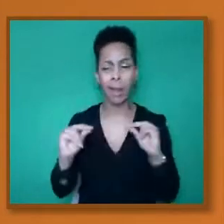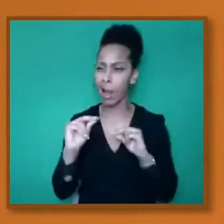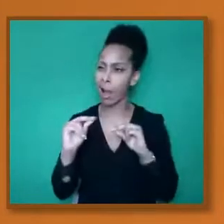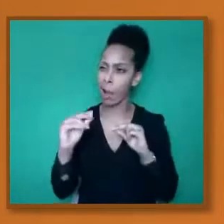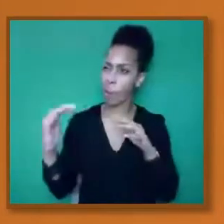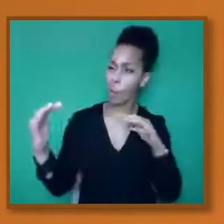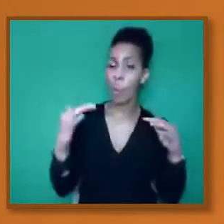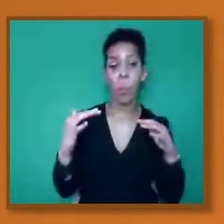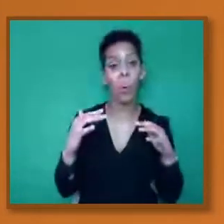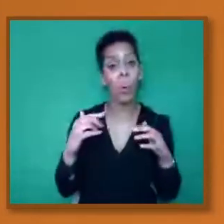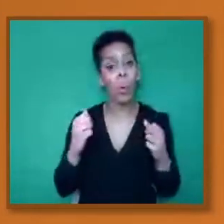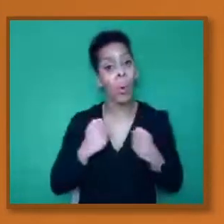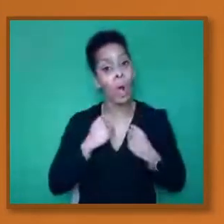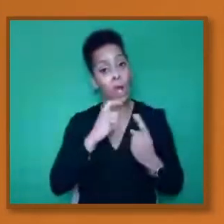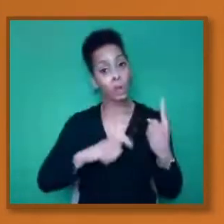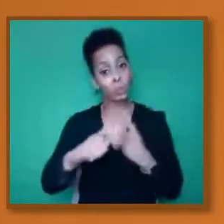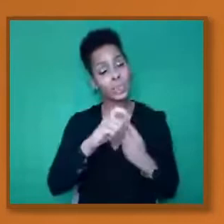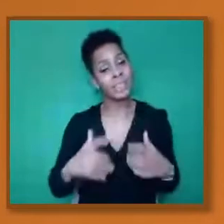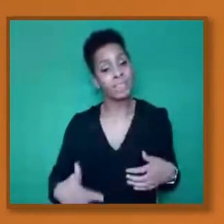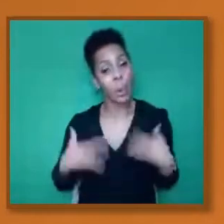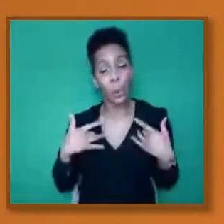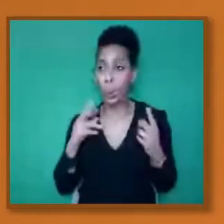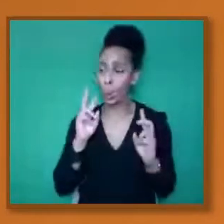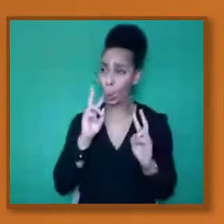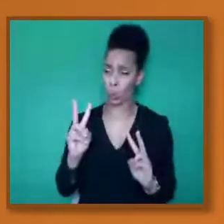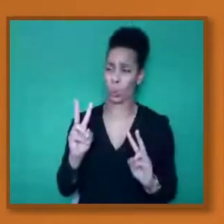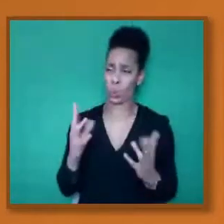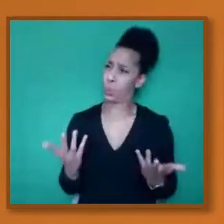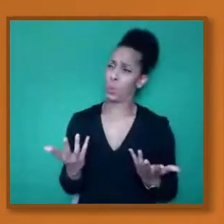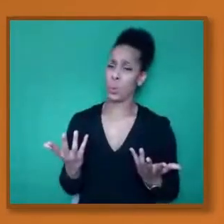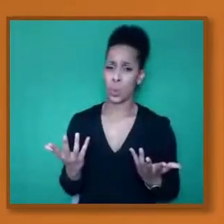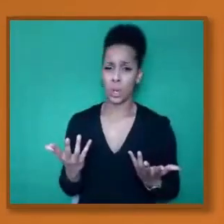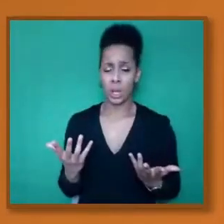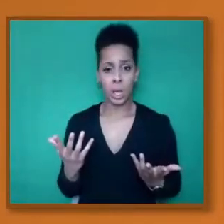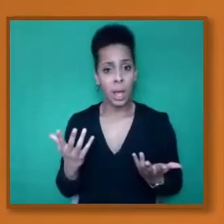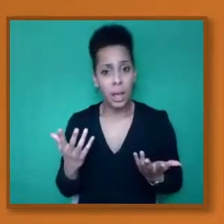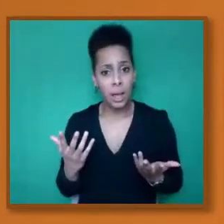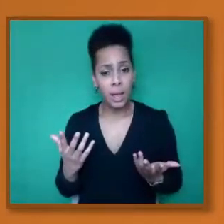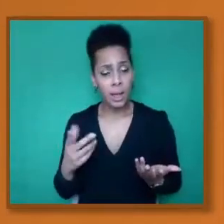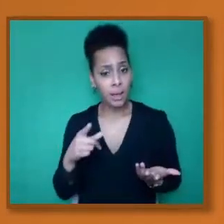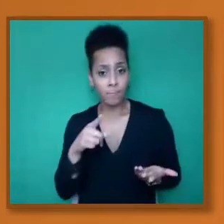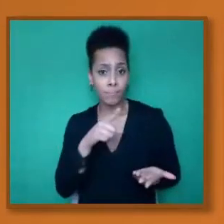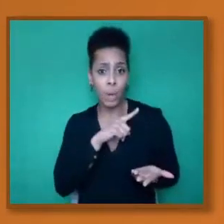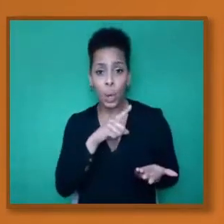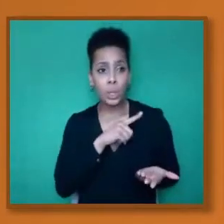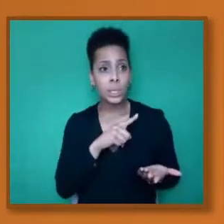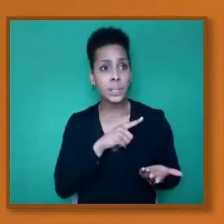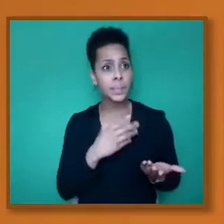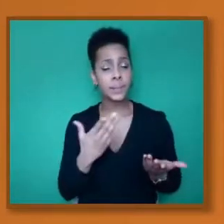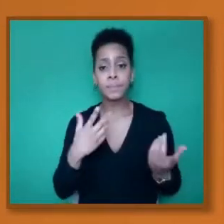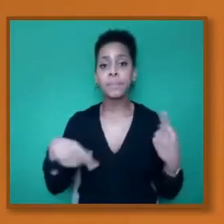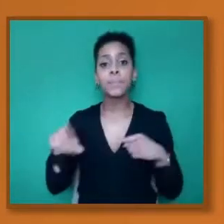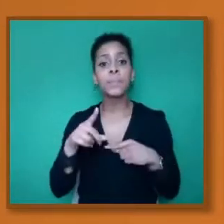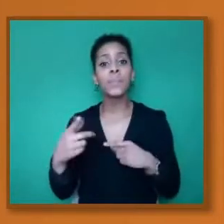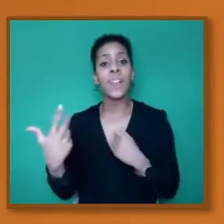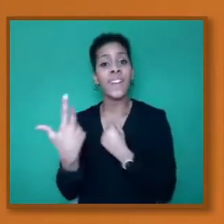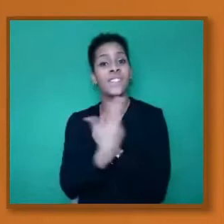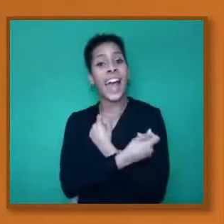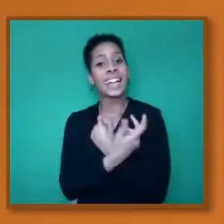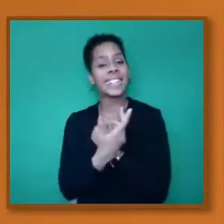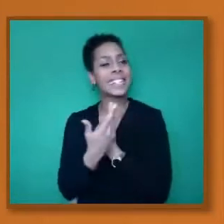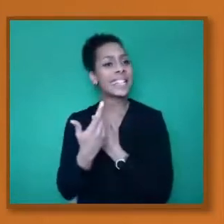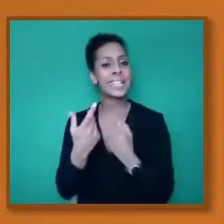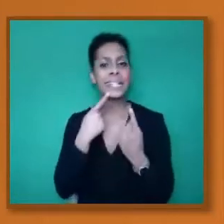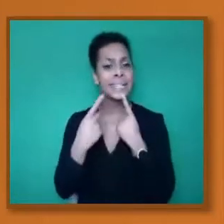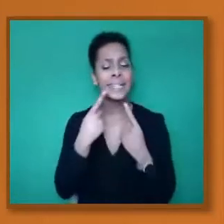it, because the same speed in terms of selling the vaccine was not used